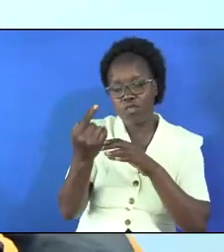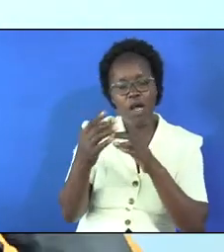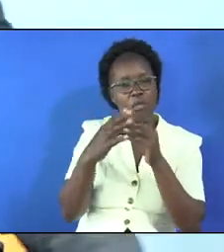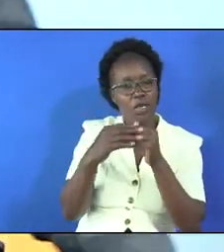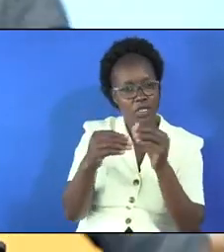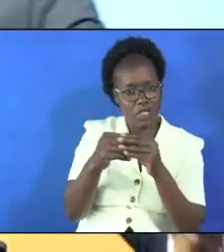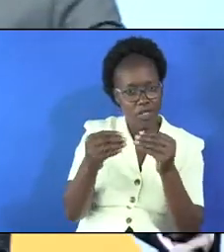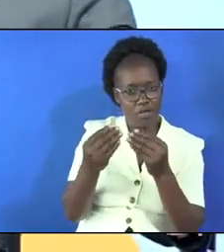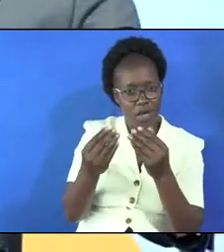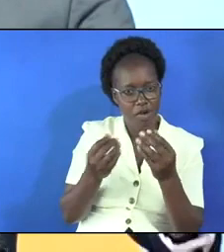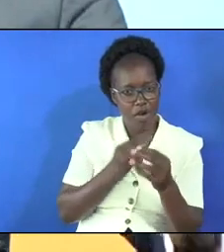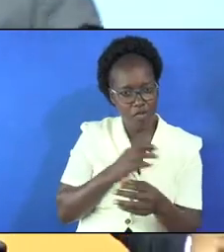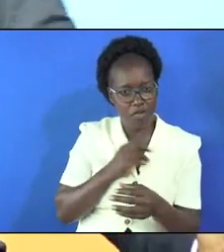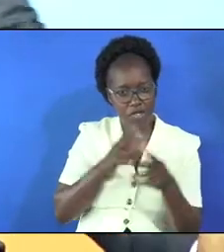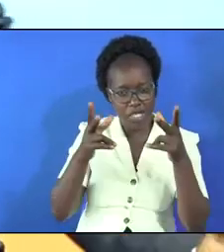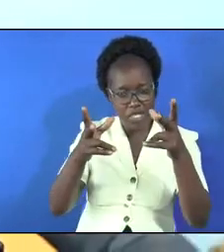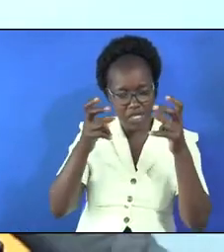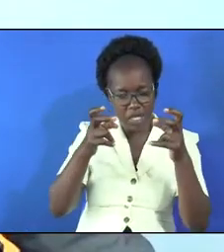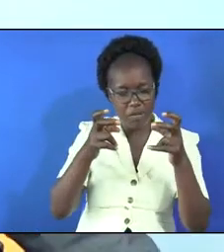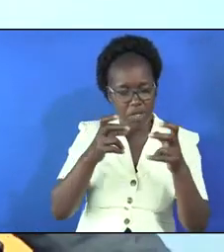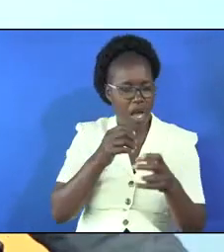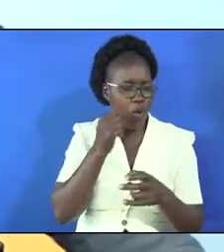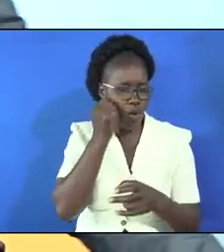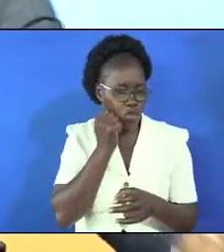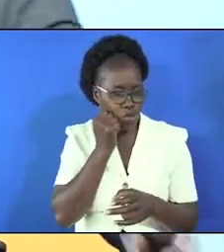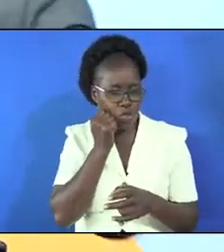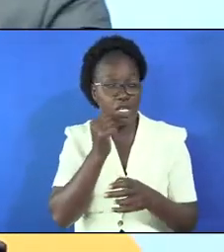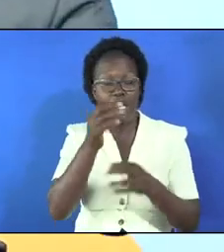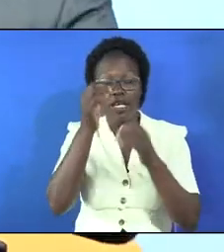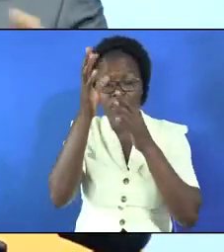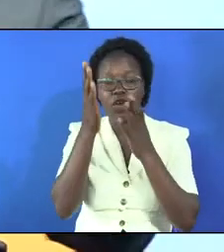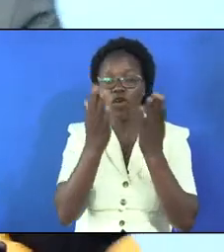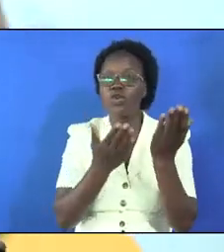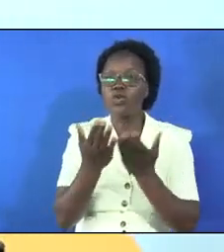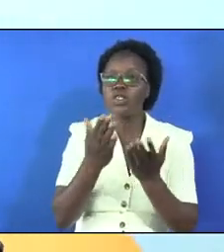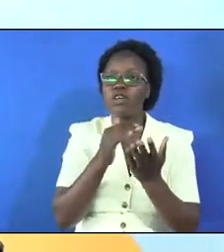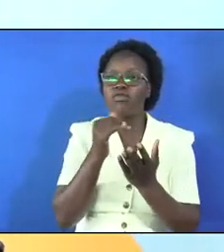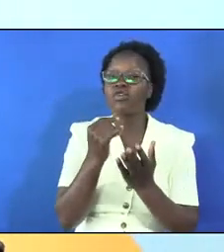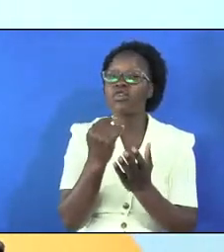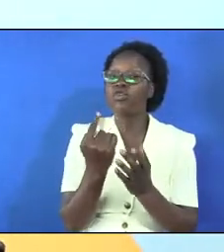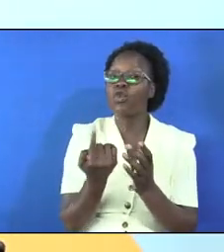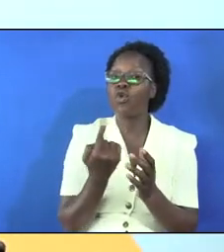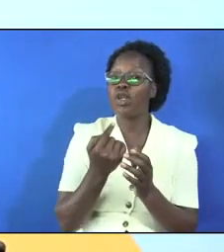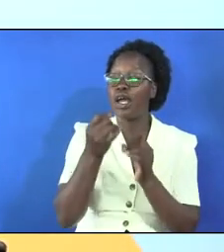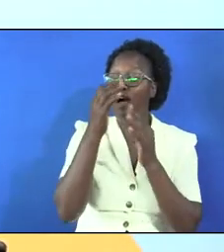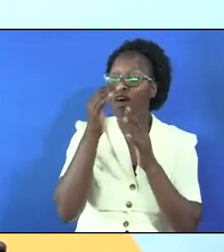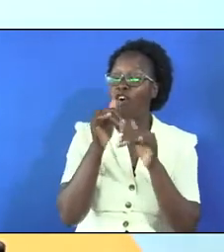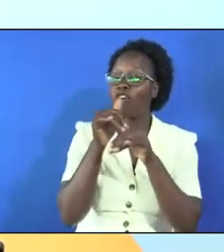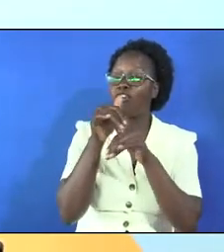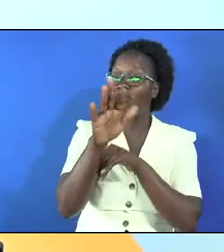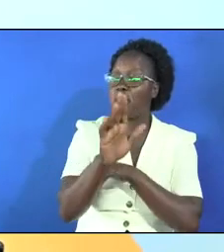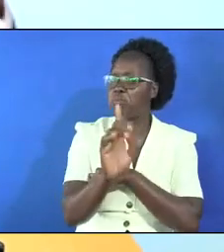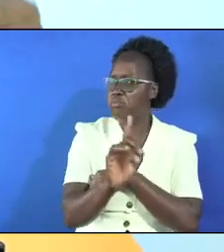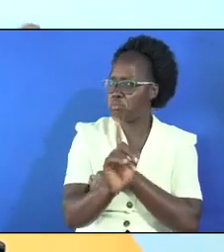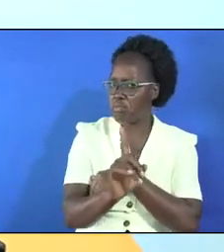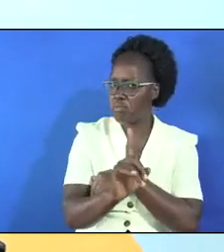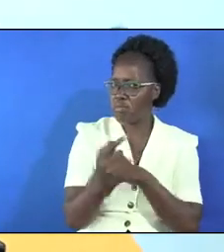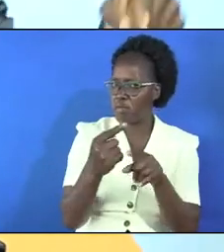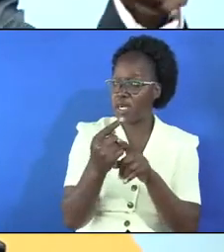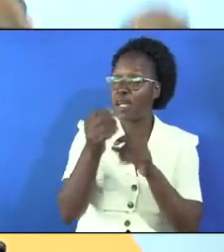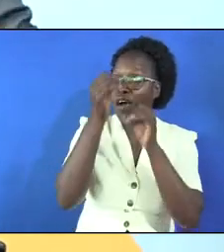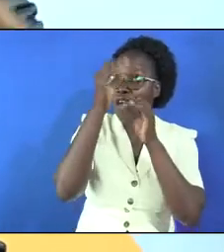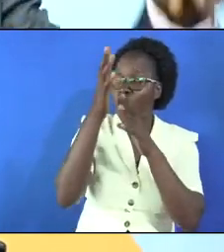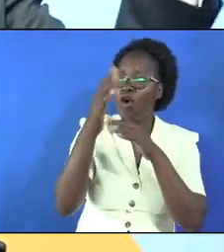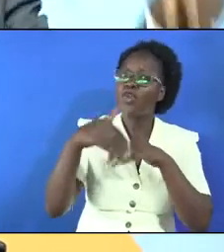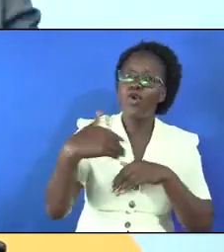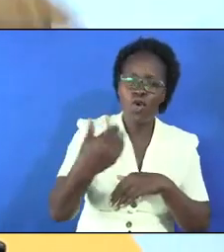the god we serve capture our sorrows the god we serve is not just a god who is far away from us but is a god